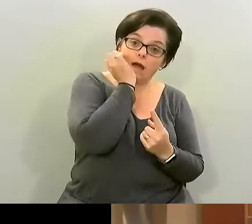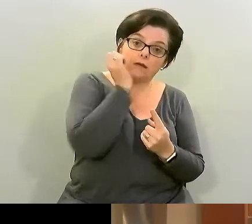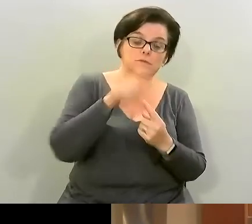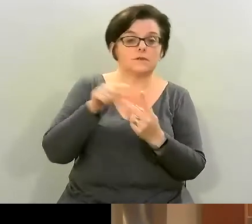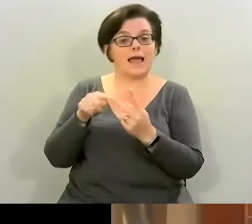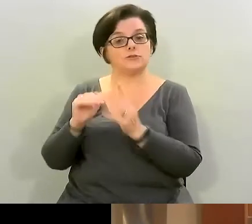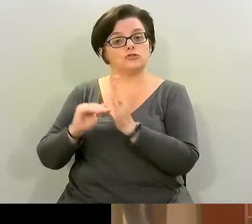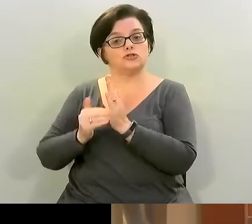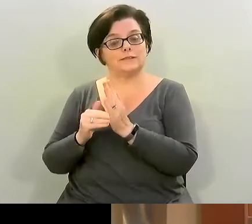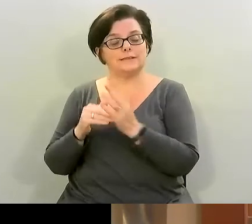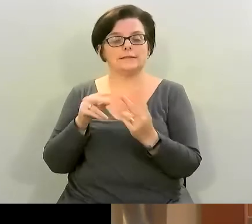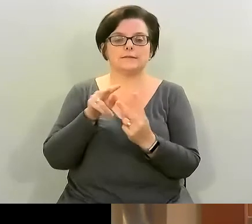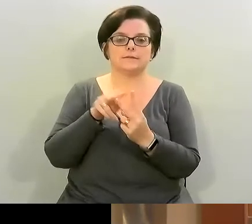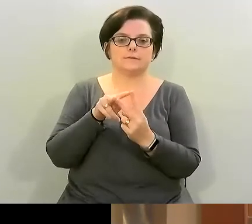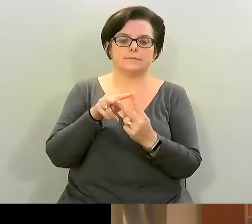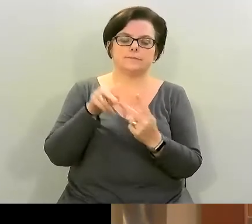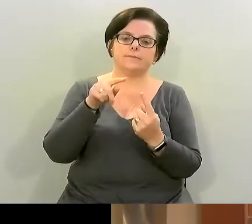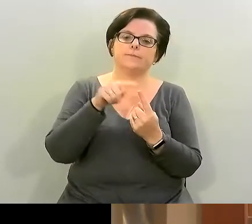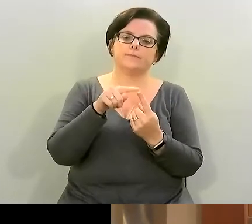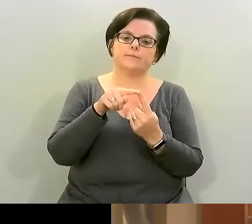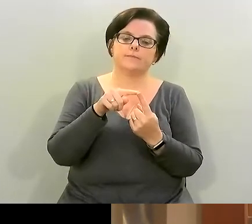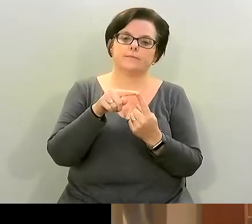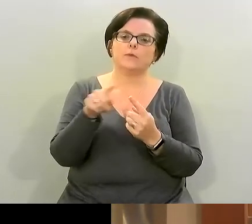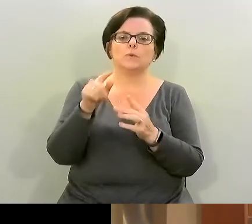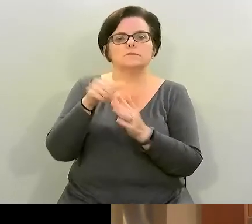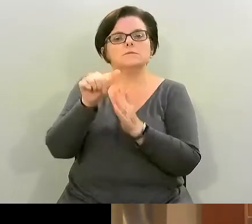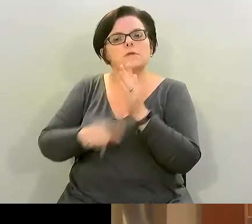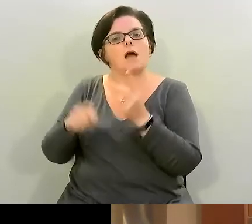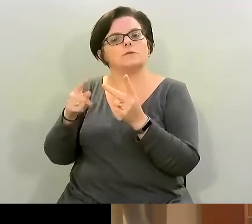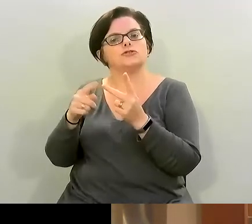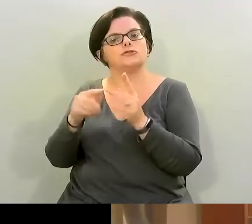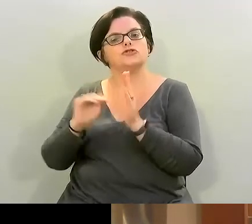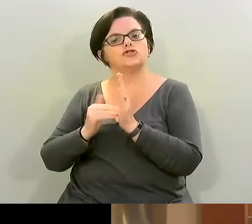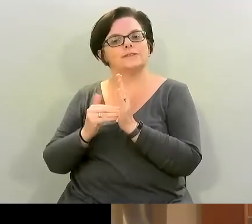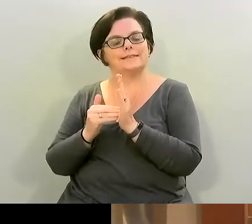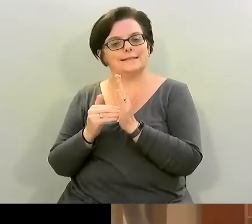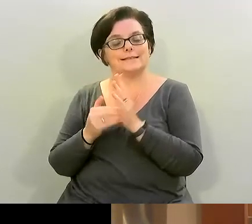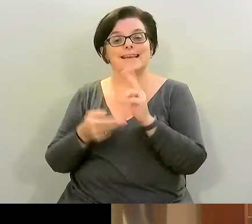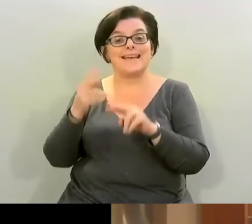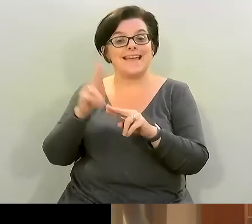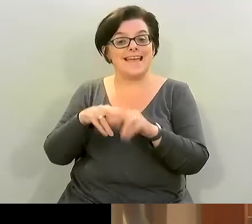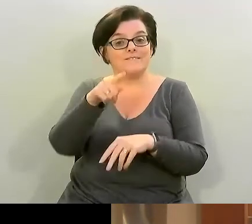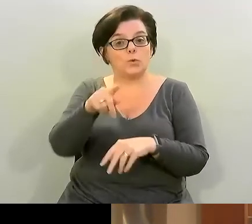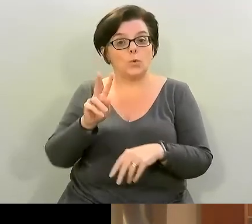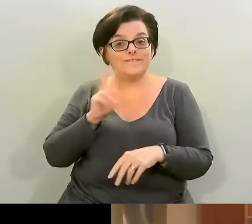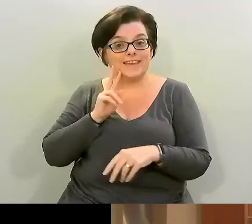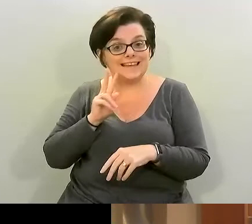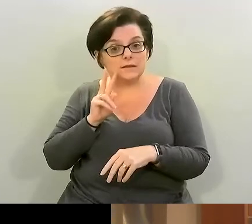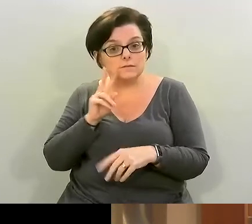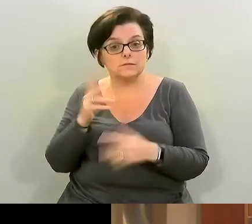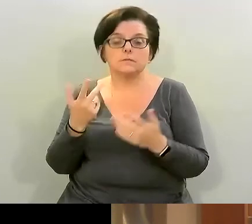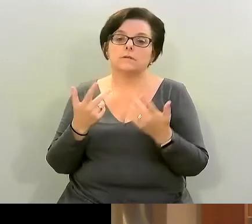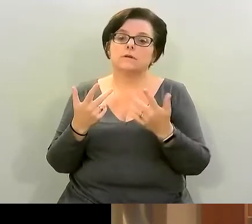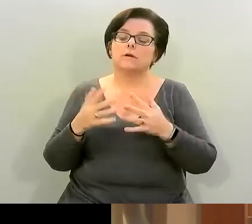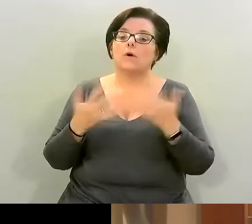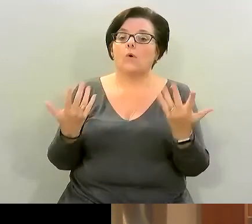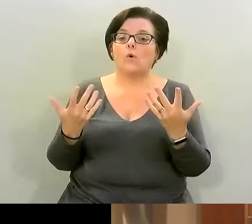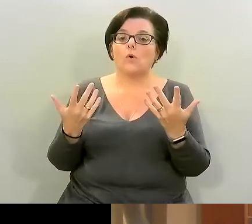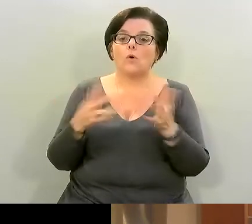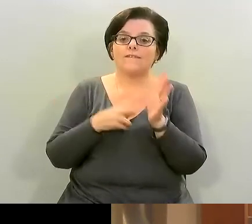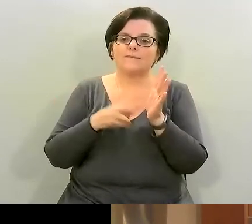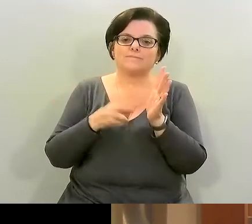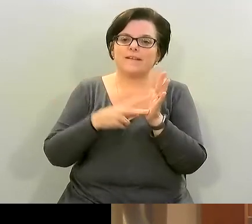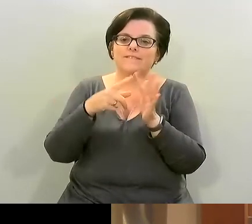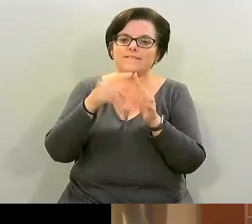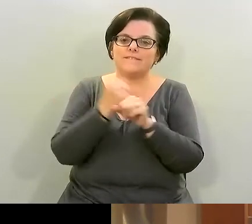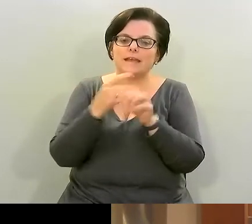so with um let's start with uh the cheese i think that if you're vegan or um you know perhaps you don't eat cheese or